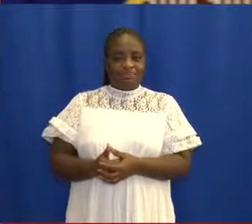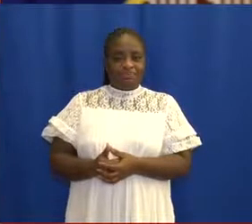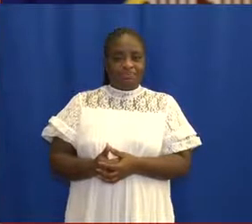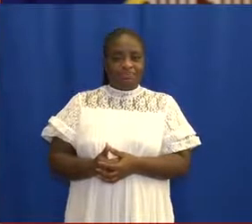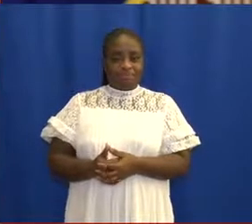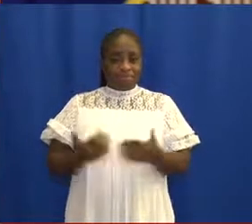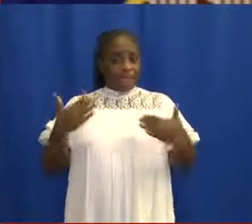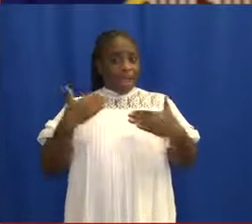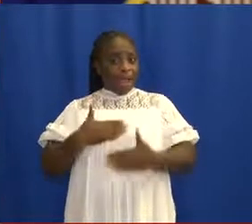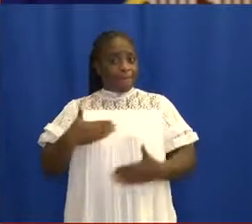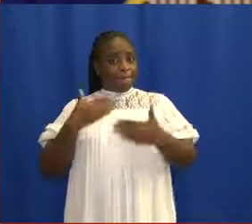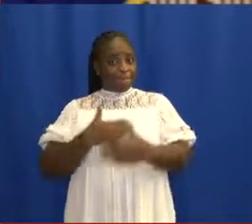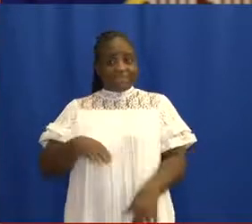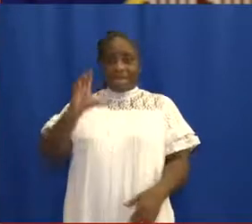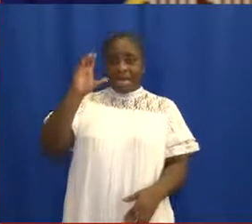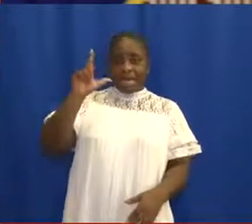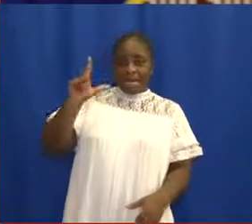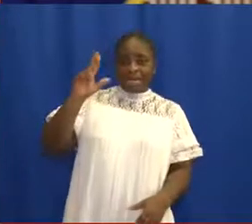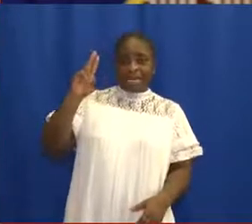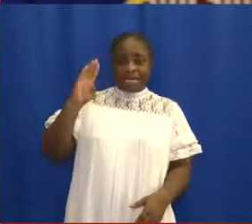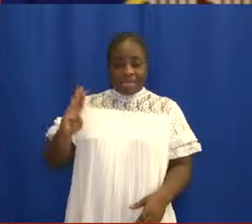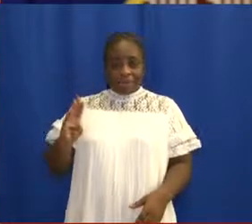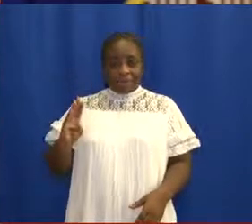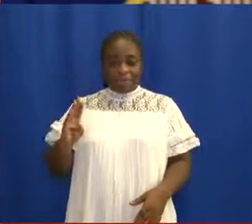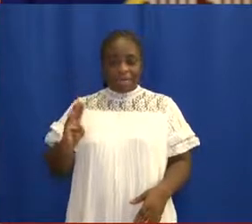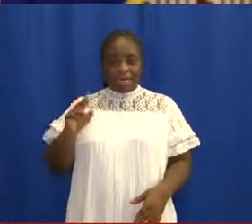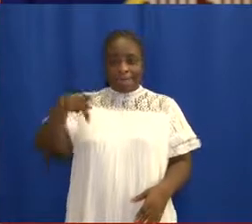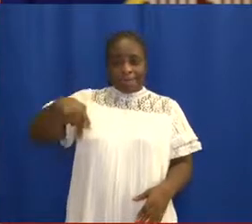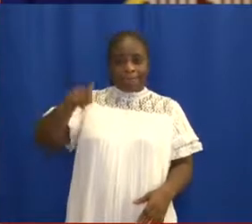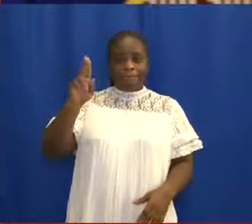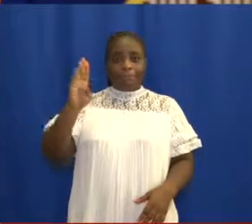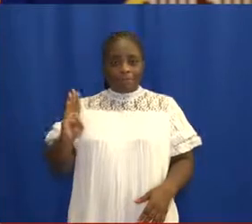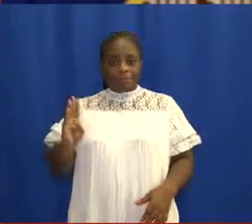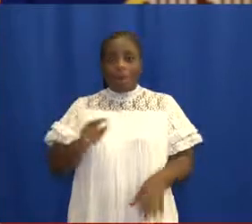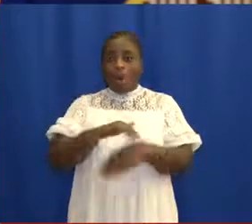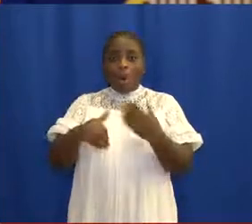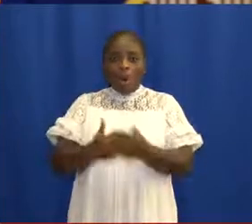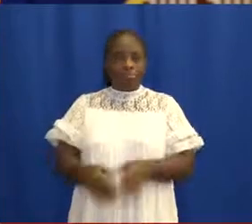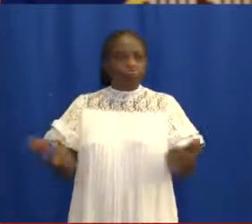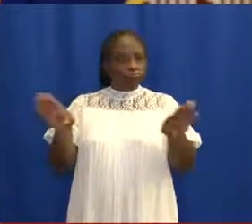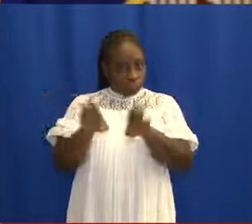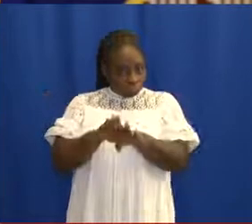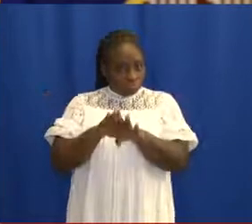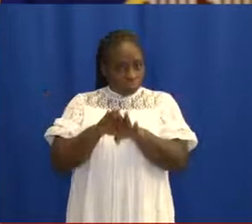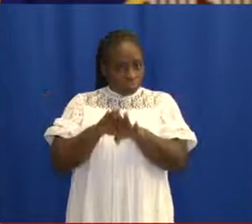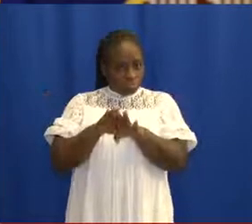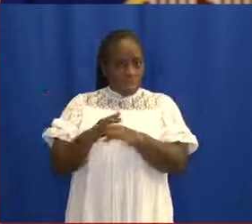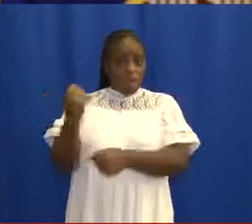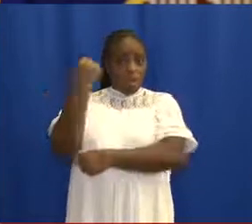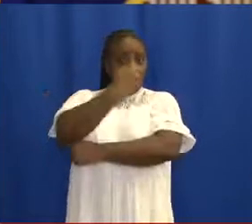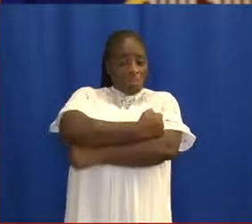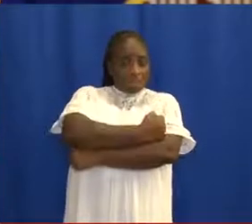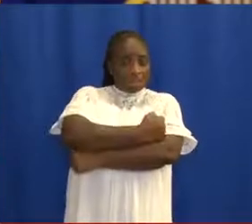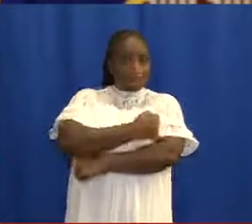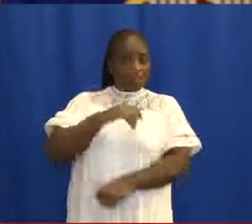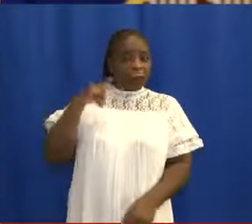Beaches, nightclubs, cinemas and pubs continue to be shot. Our borders by land